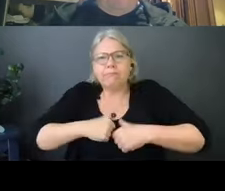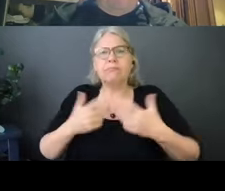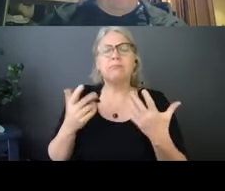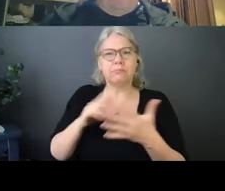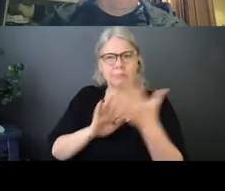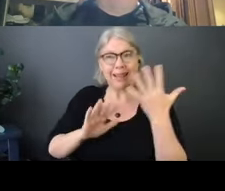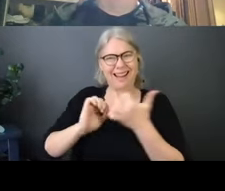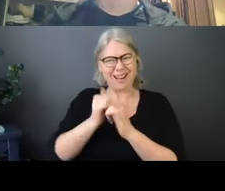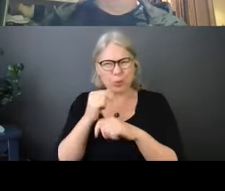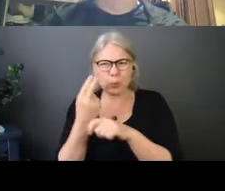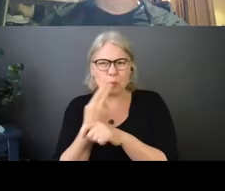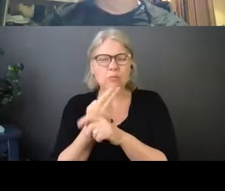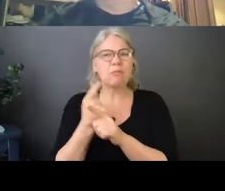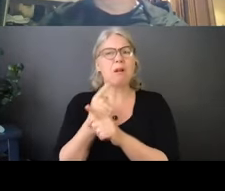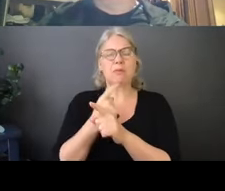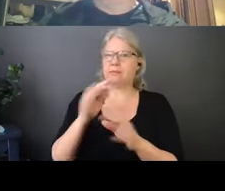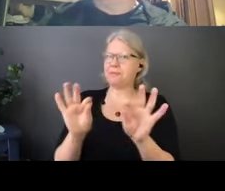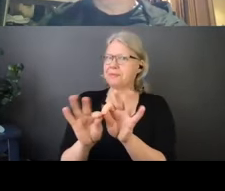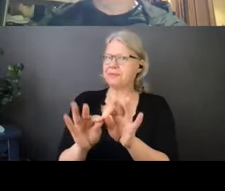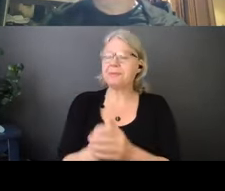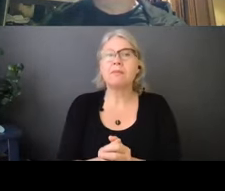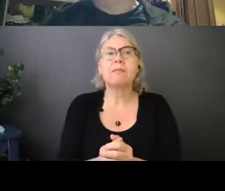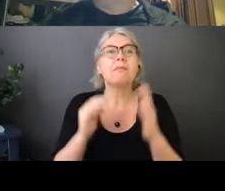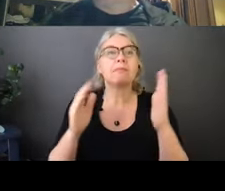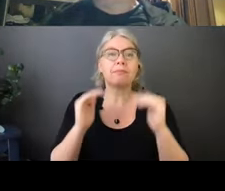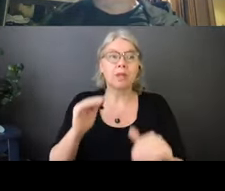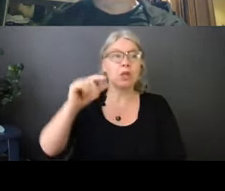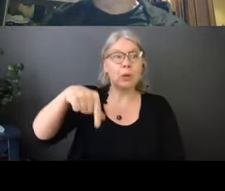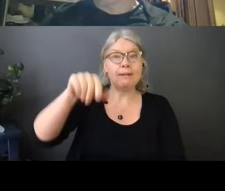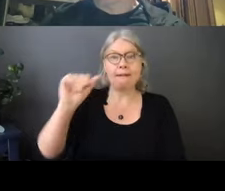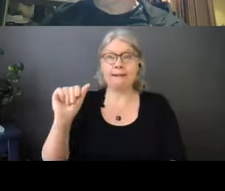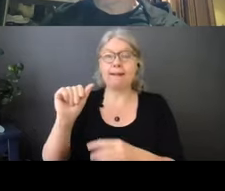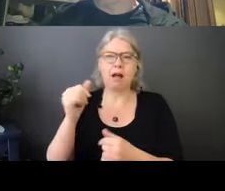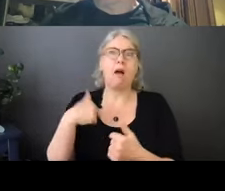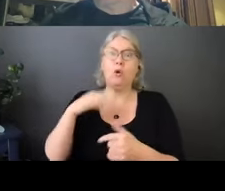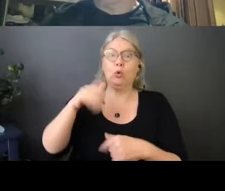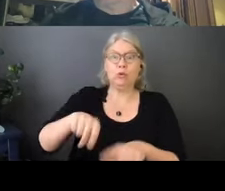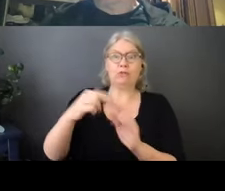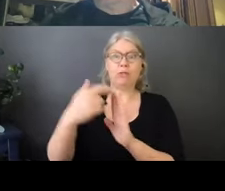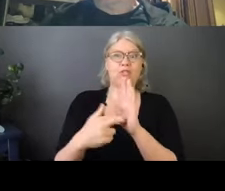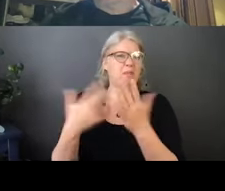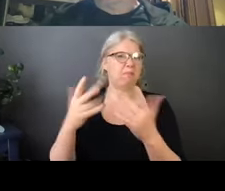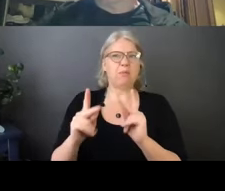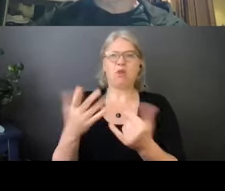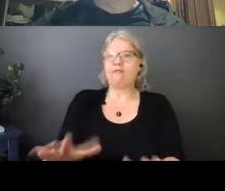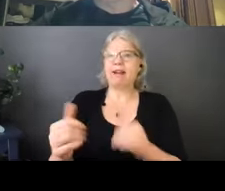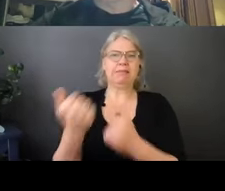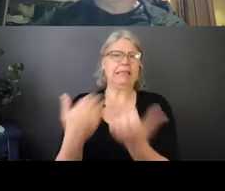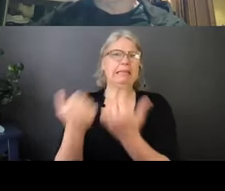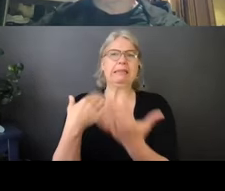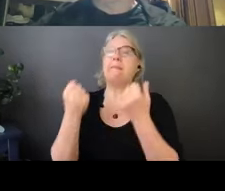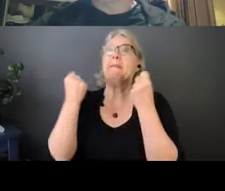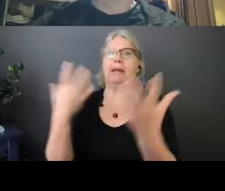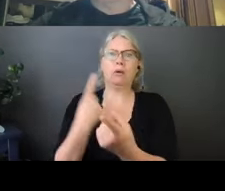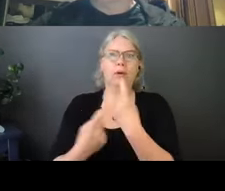have questions and answers. We've received a lot of questions during registration, and you can also put questions in the chat and